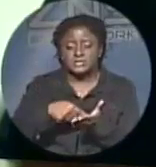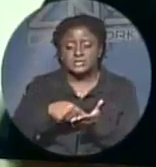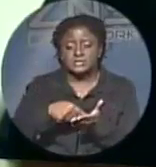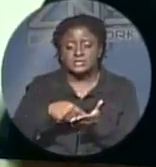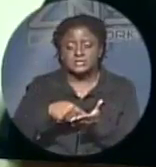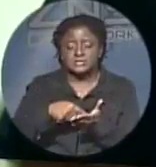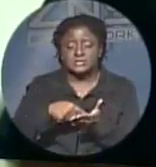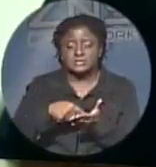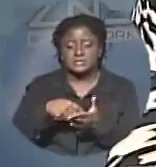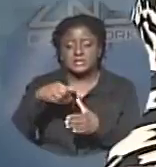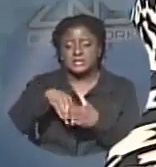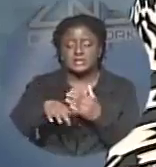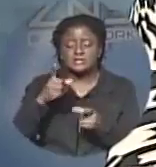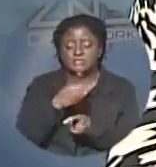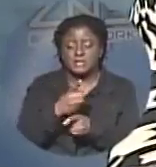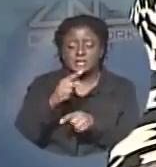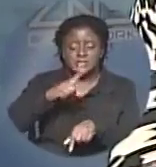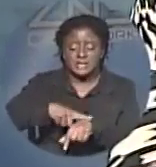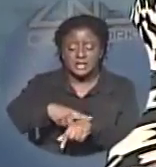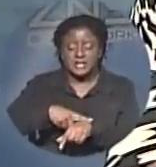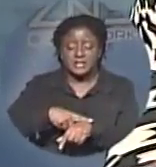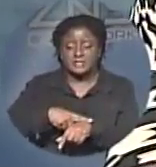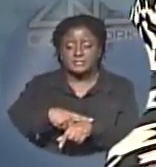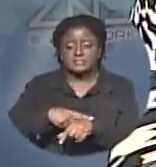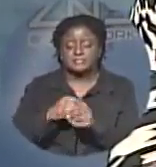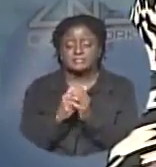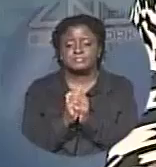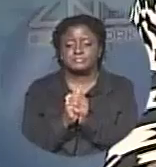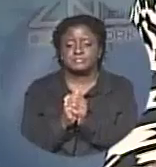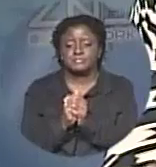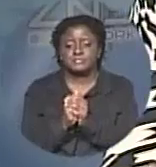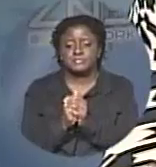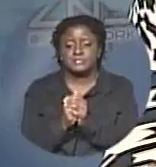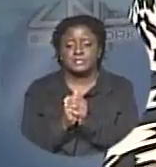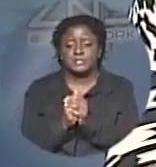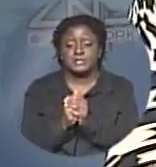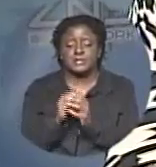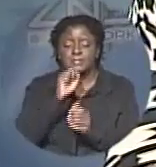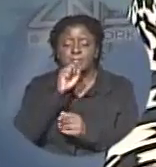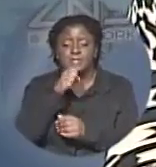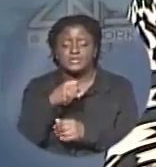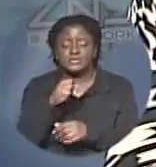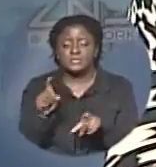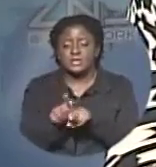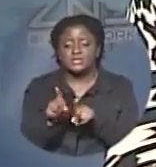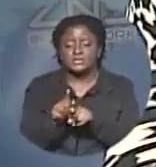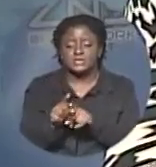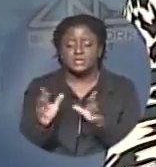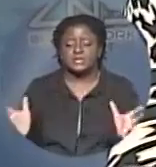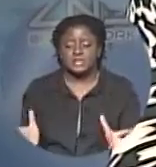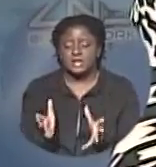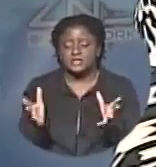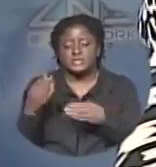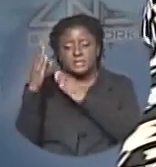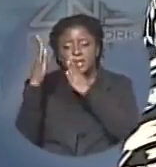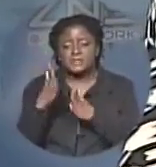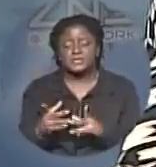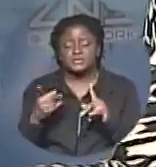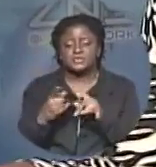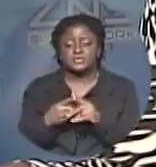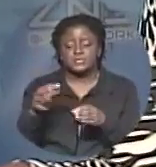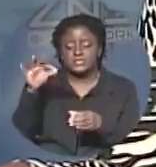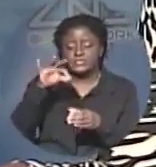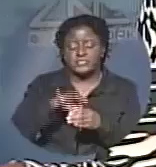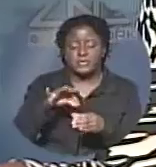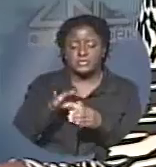necessary. Meantime, the bishop is also encouraging Bahamians to, quote, vote, vote, vote, saying it's important for